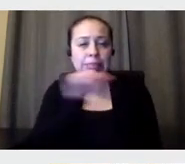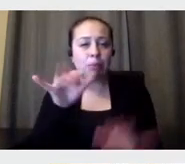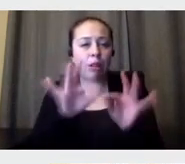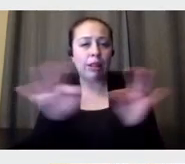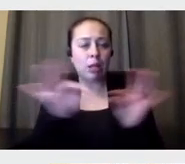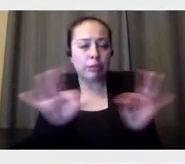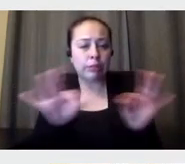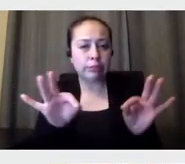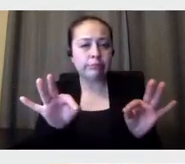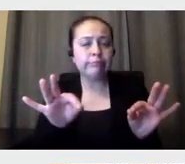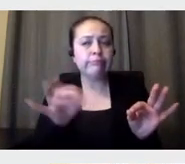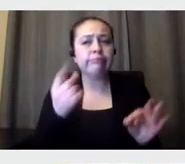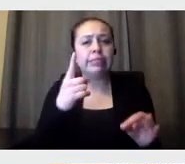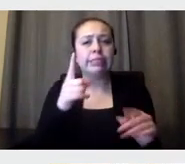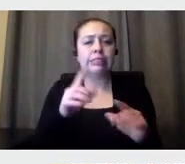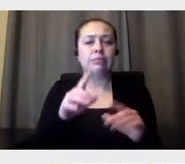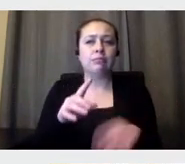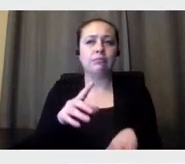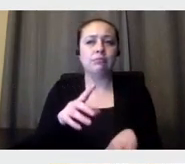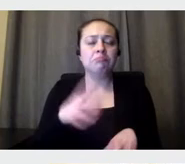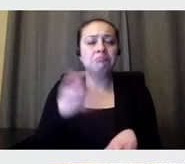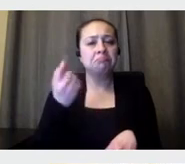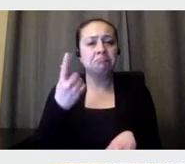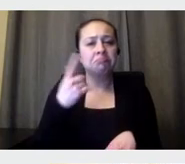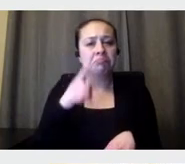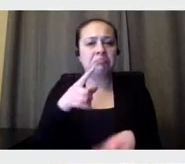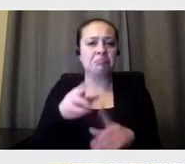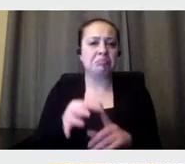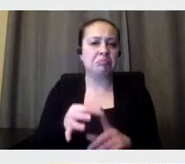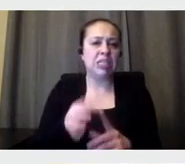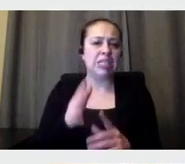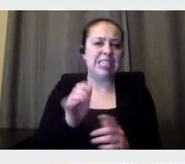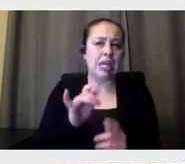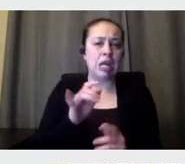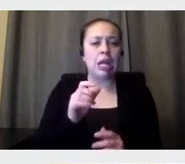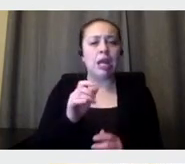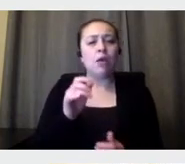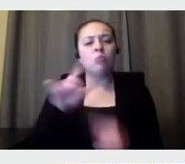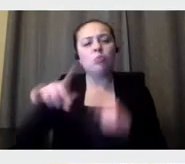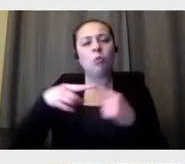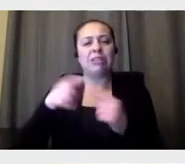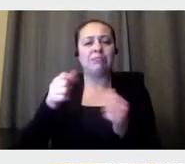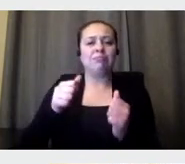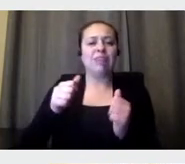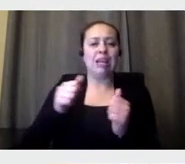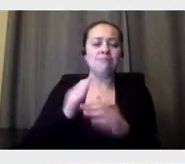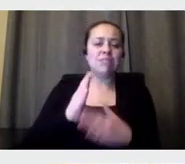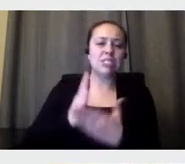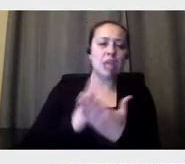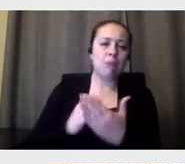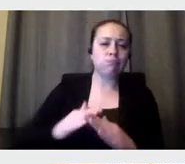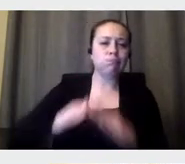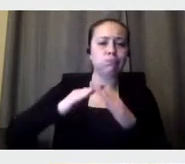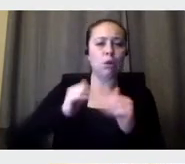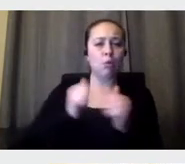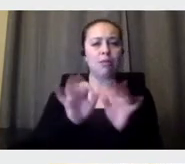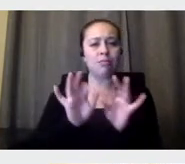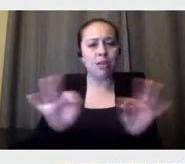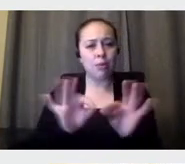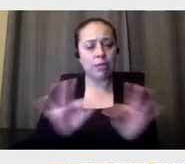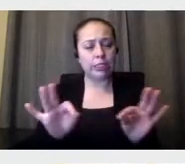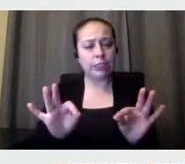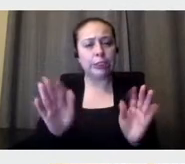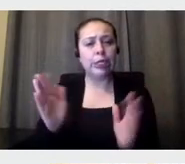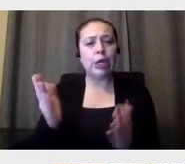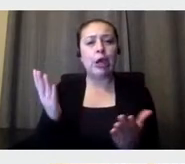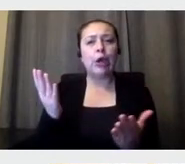verbal backgrounds. I guess language backgrounds is what they mean. Can you offer some insight into your thoughts